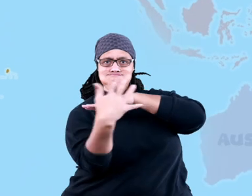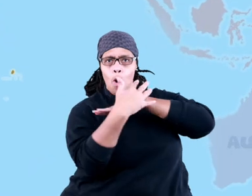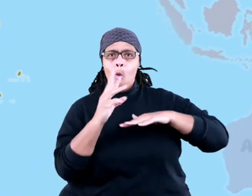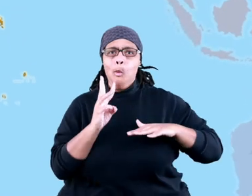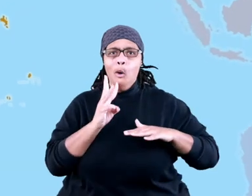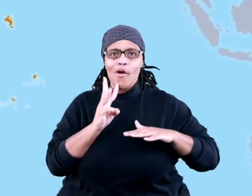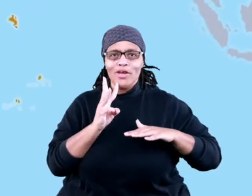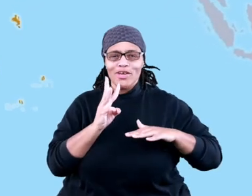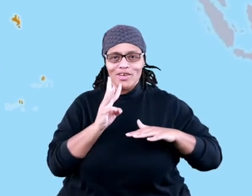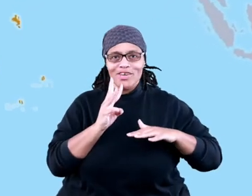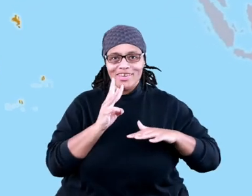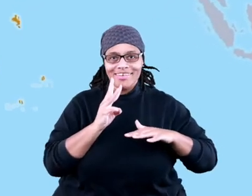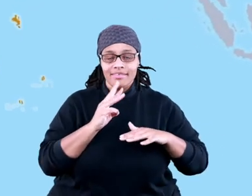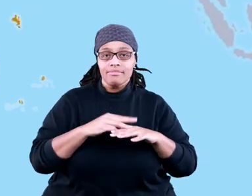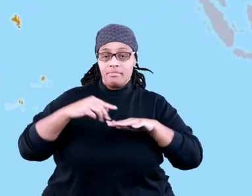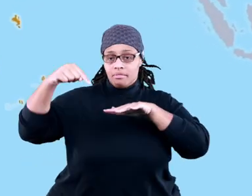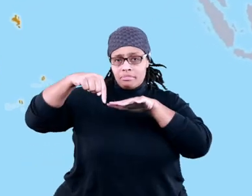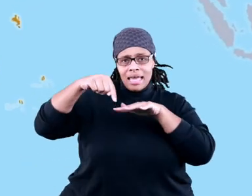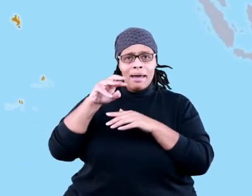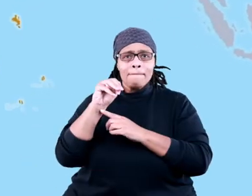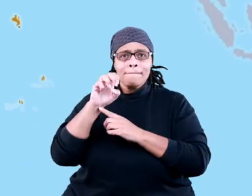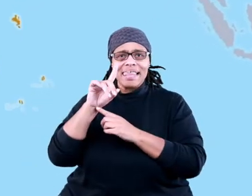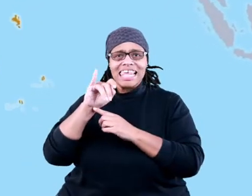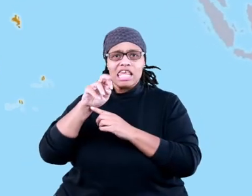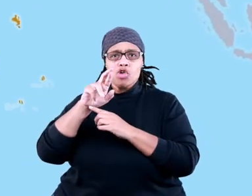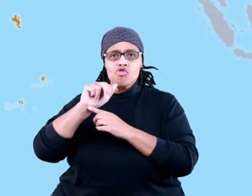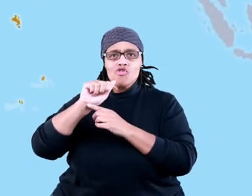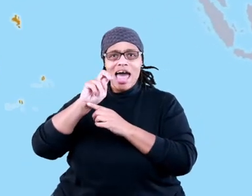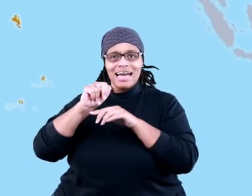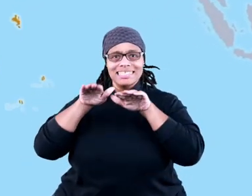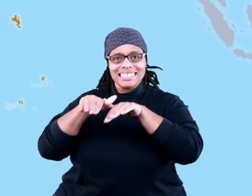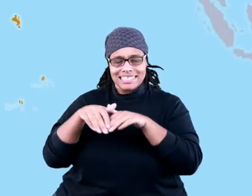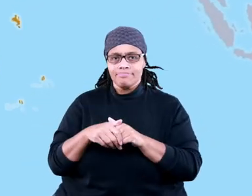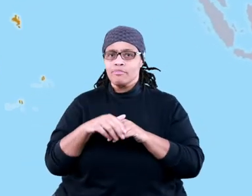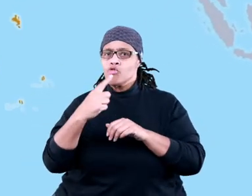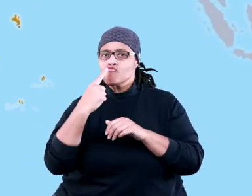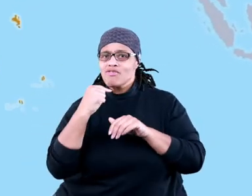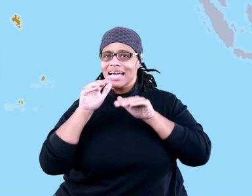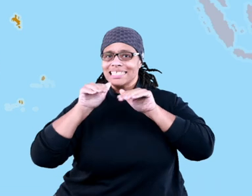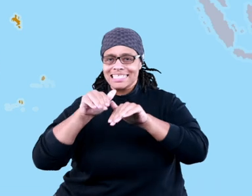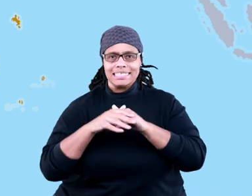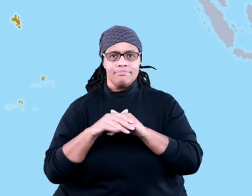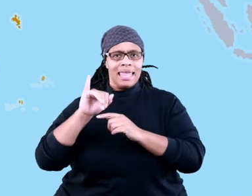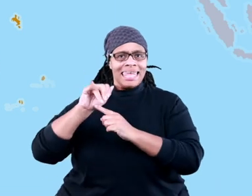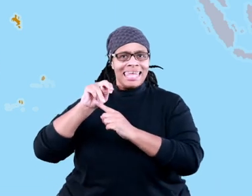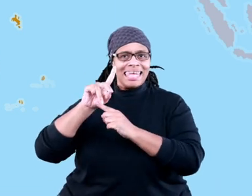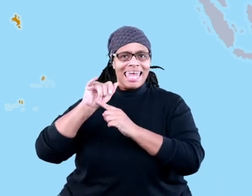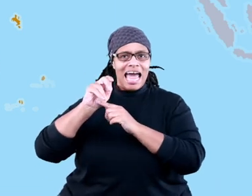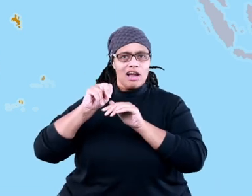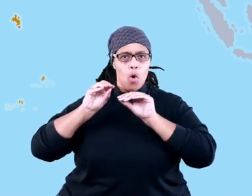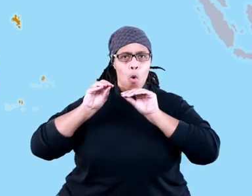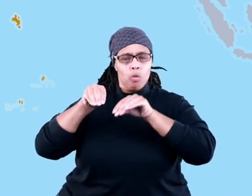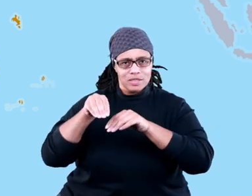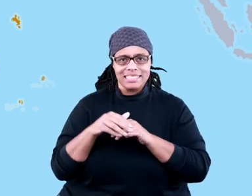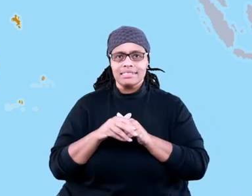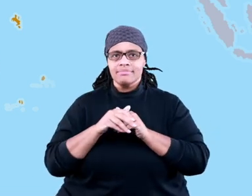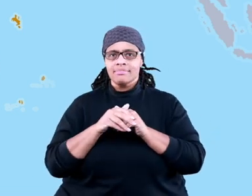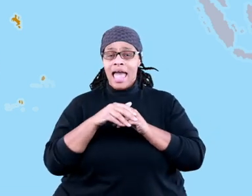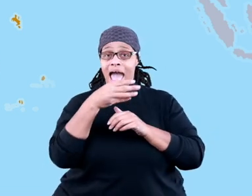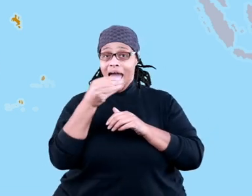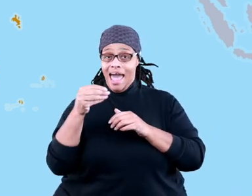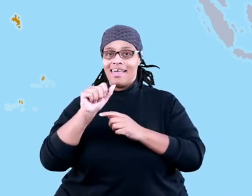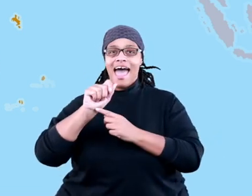entirely by water, the Mediterranean Sea, the Red Sea, the Indian Ocean,